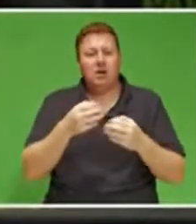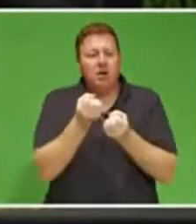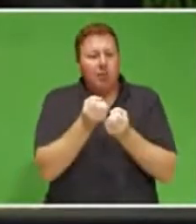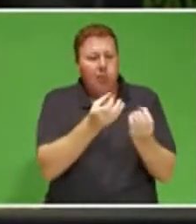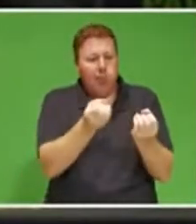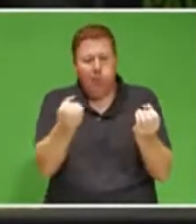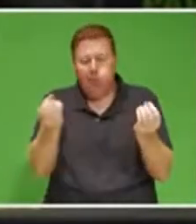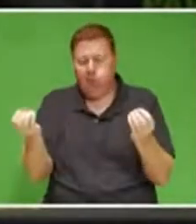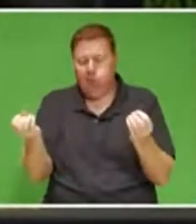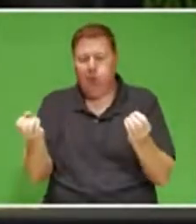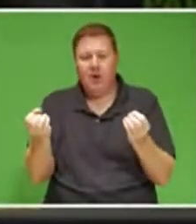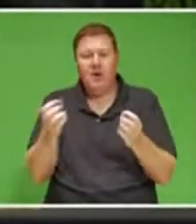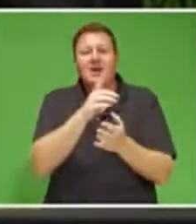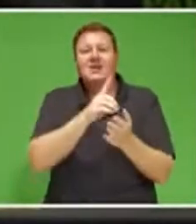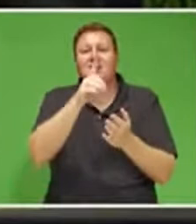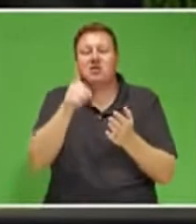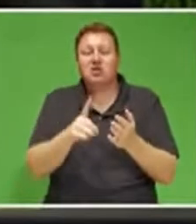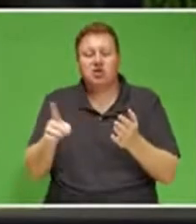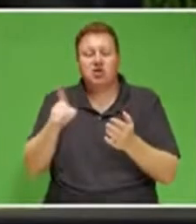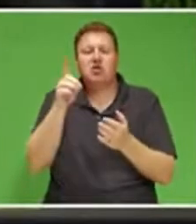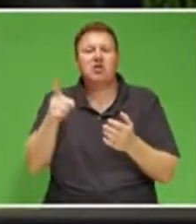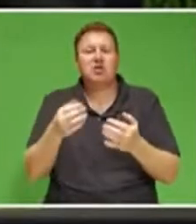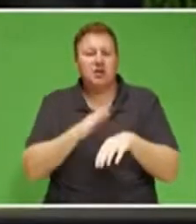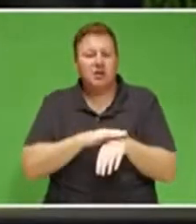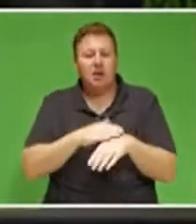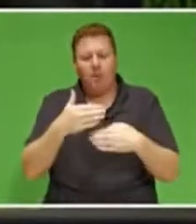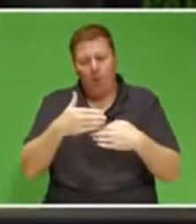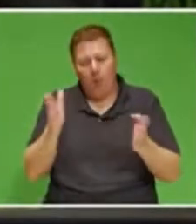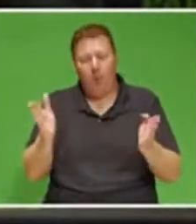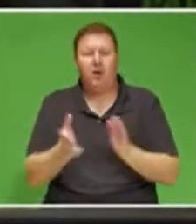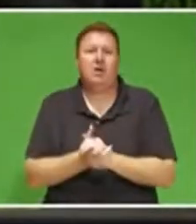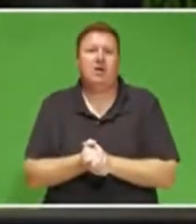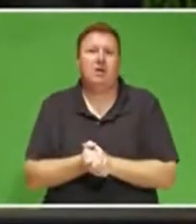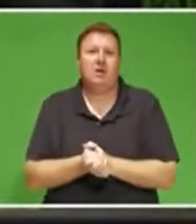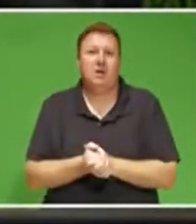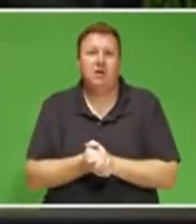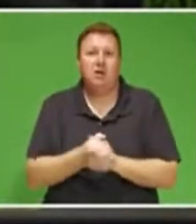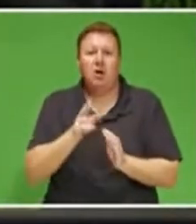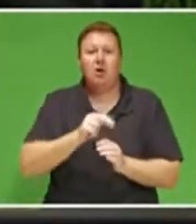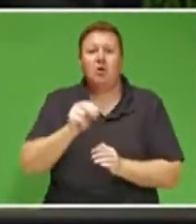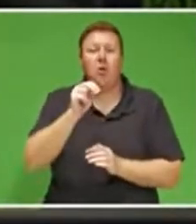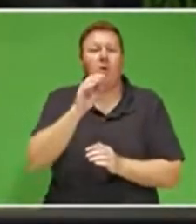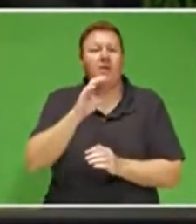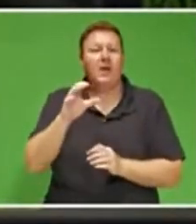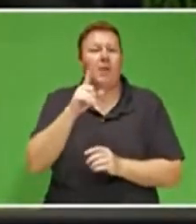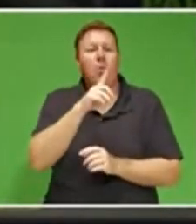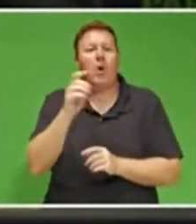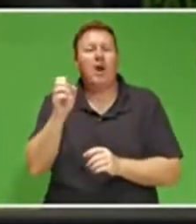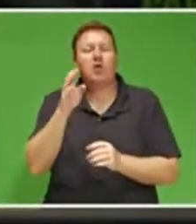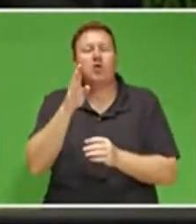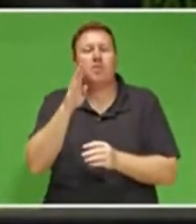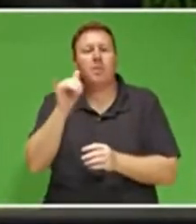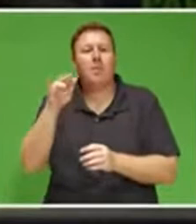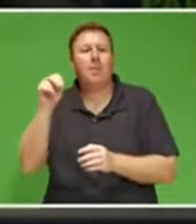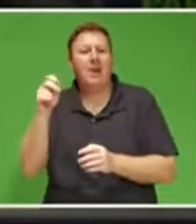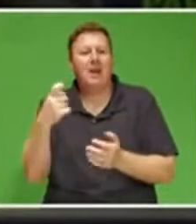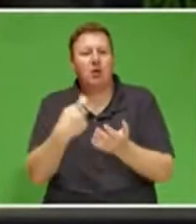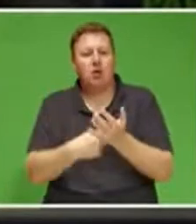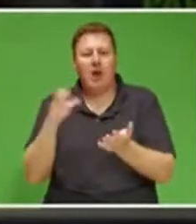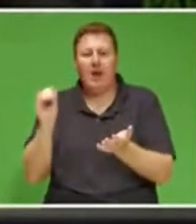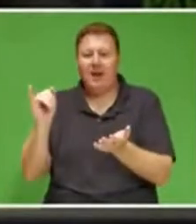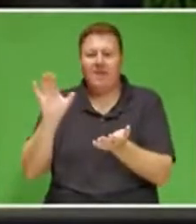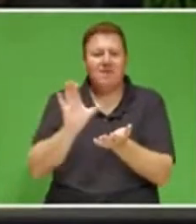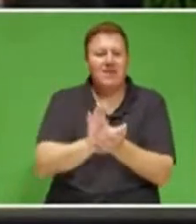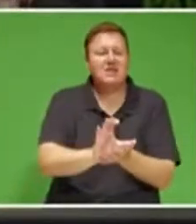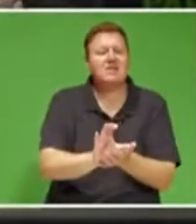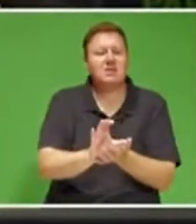For a province like the Northern Cape to have attracted 100 billion rand in investment in